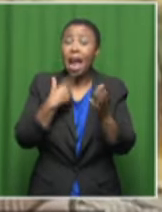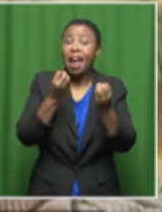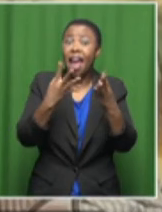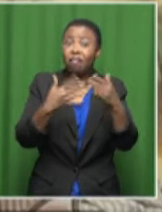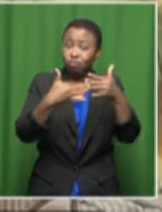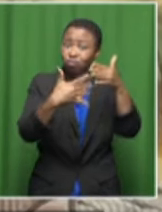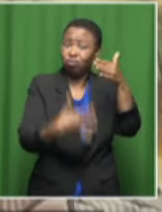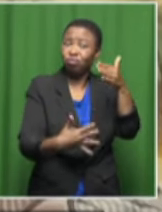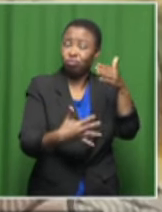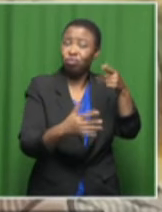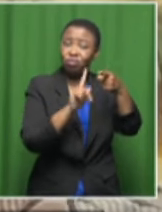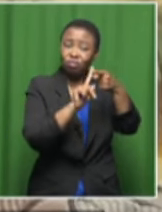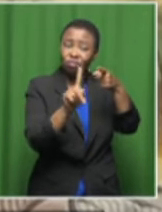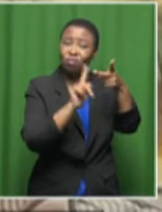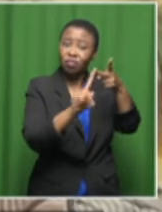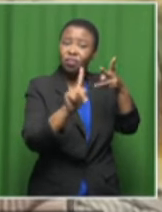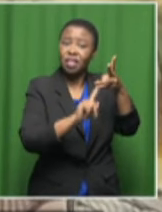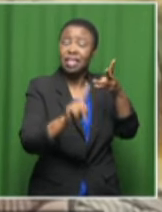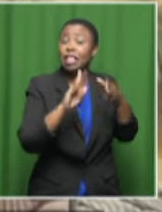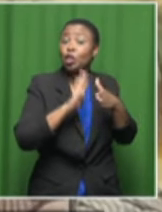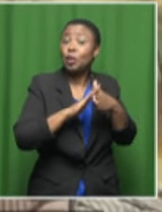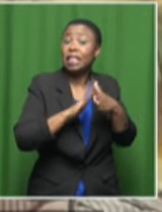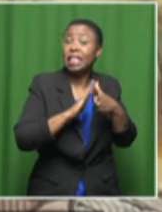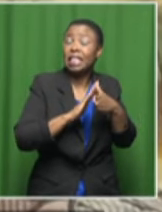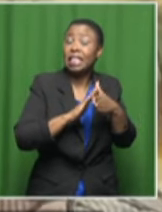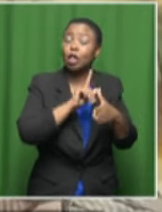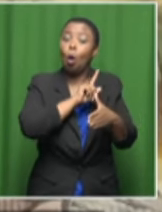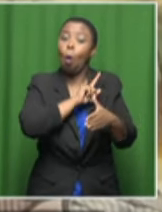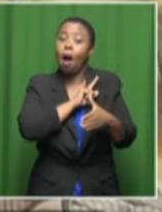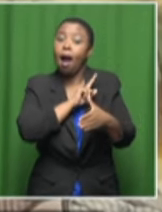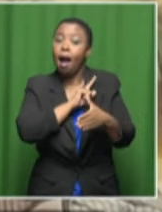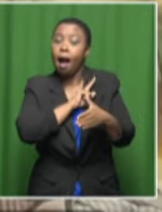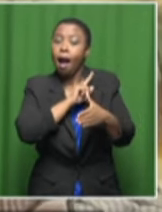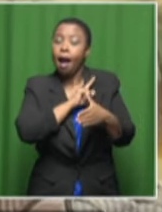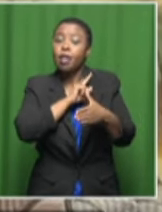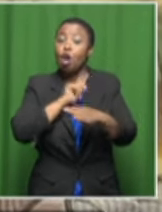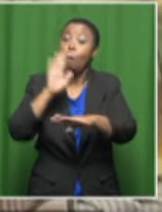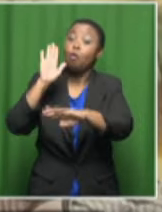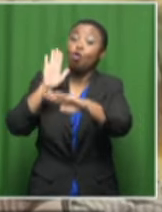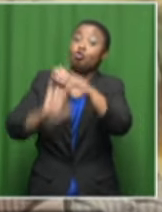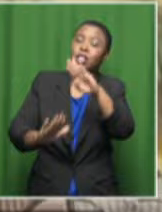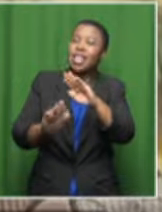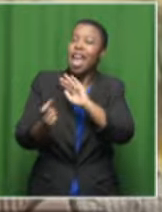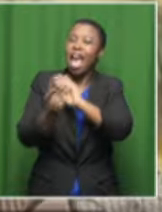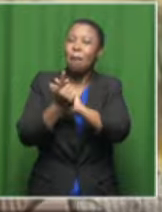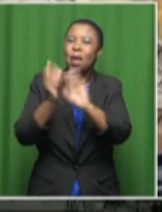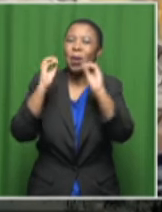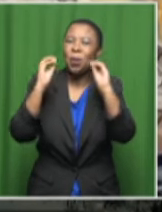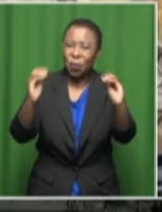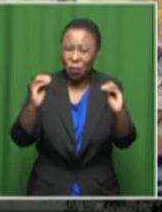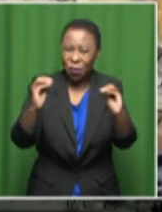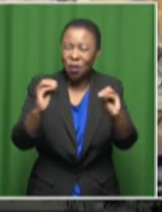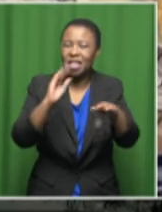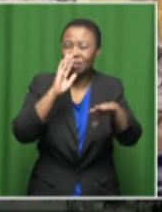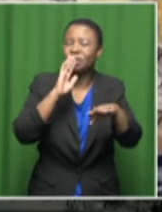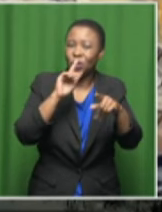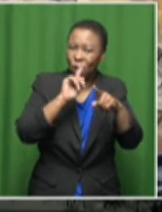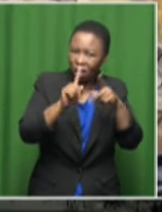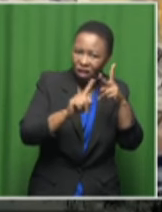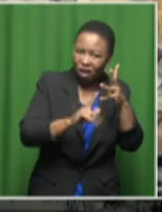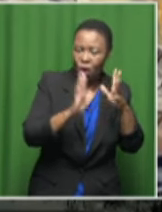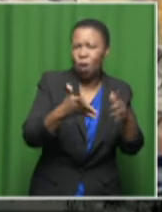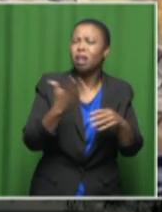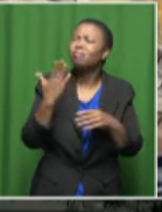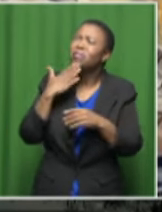as to why the prosecution did not take place. Please, let's delve into that.